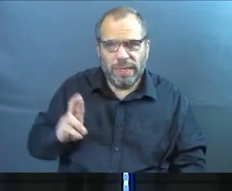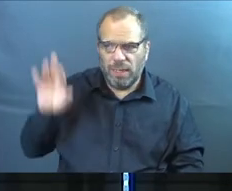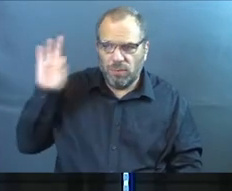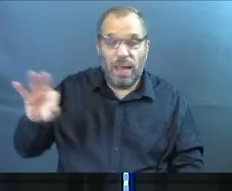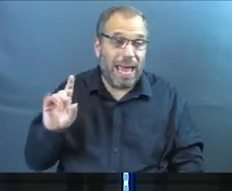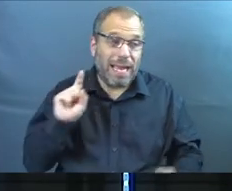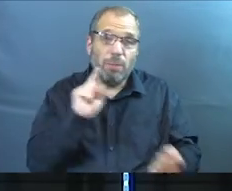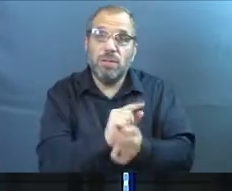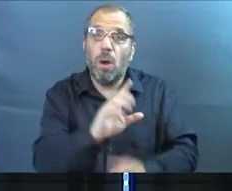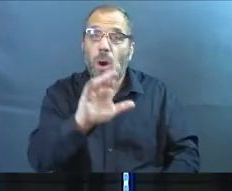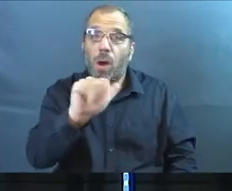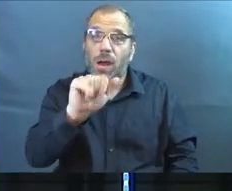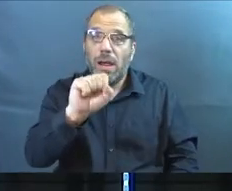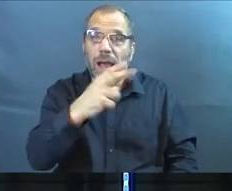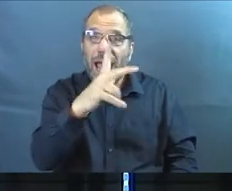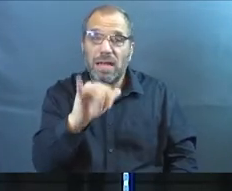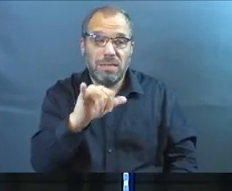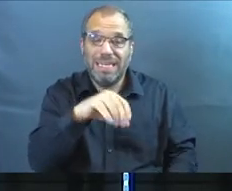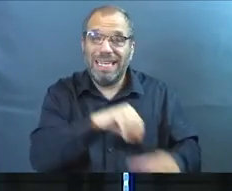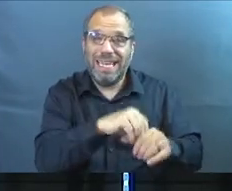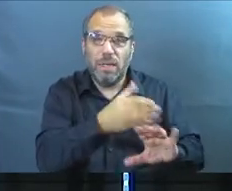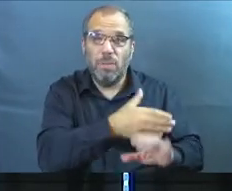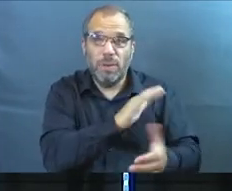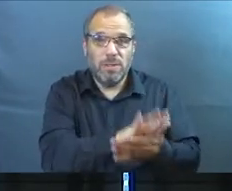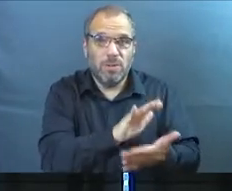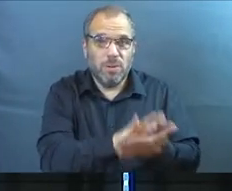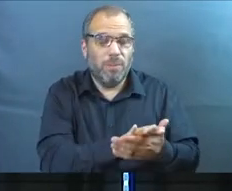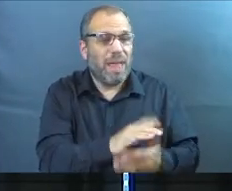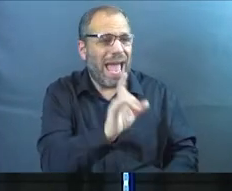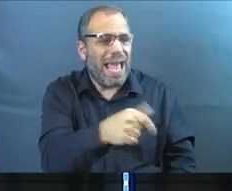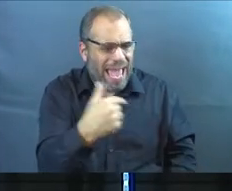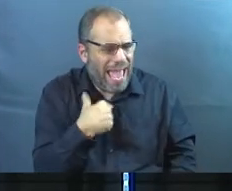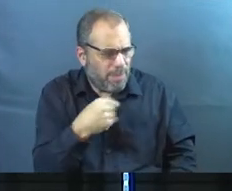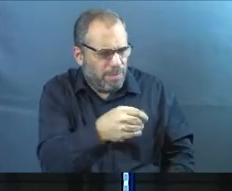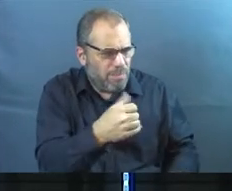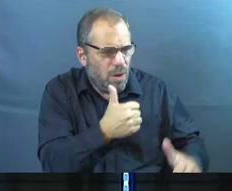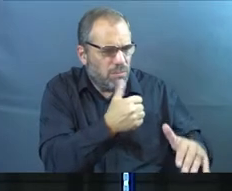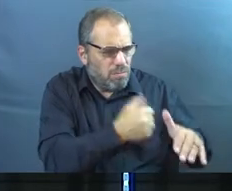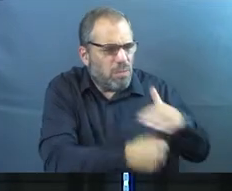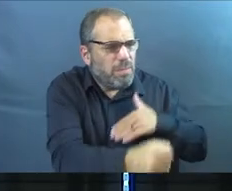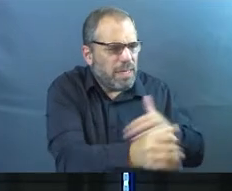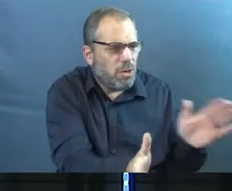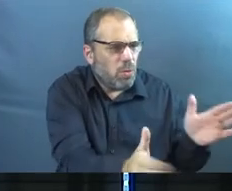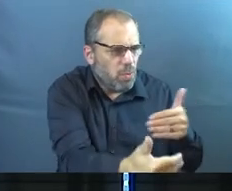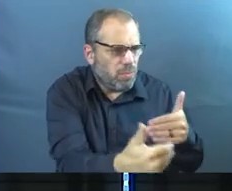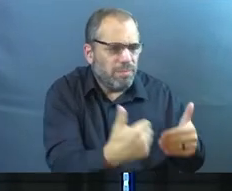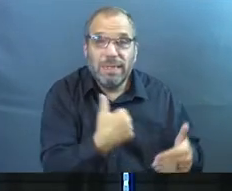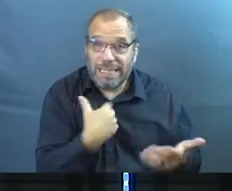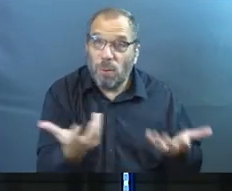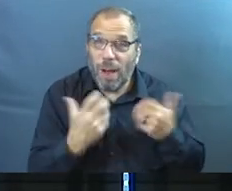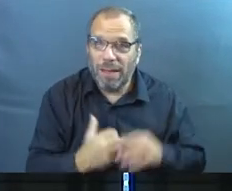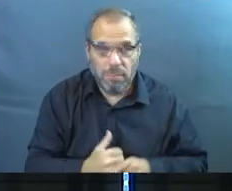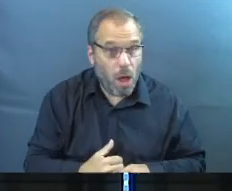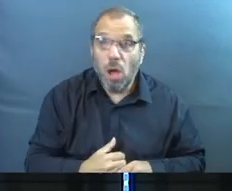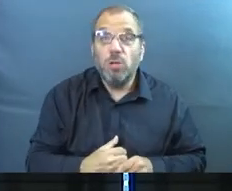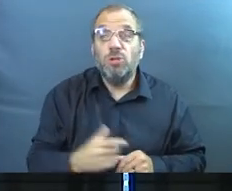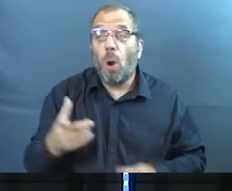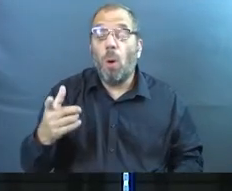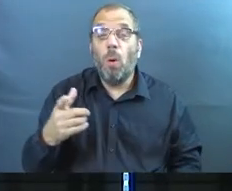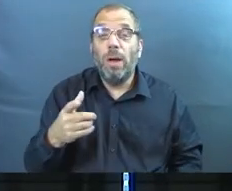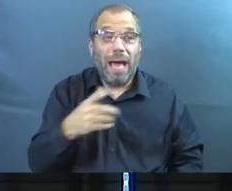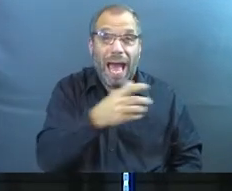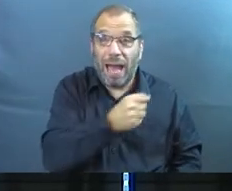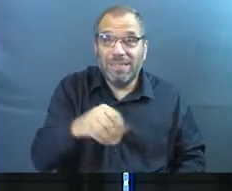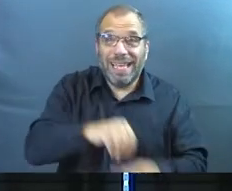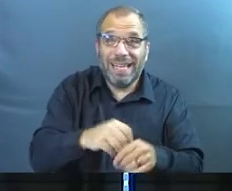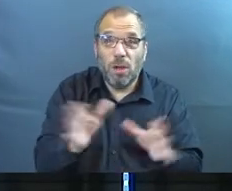and saw Ashley in the preschool area and said put me in a room because sometimes I like doing that. And she put me in the three-year